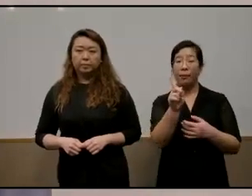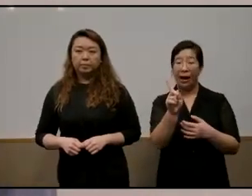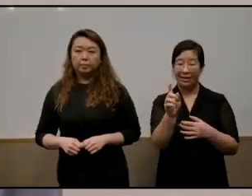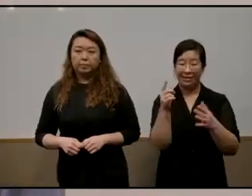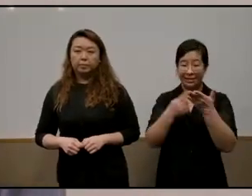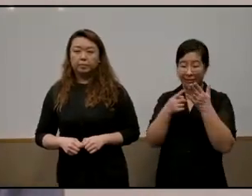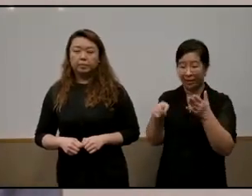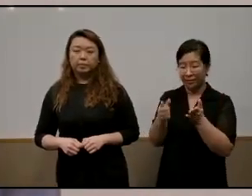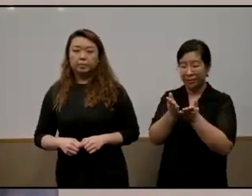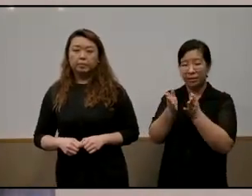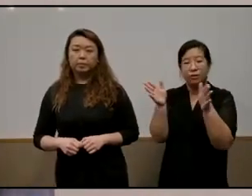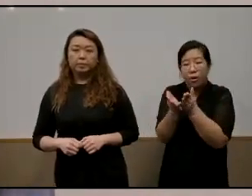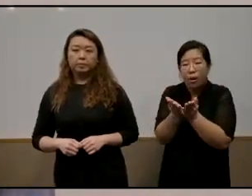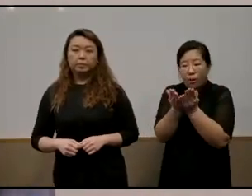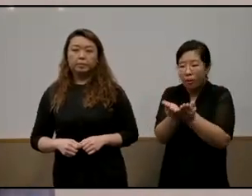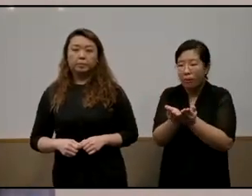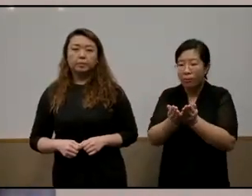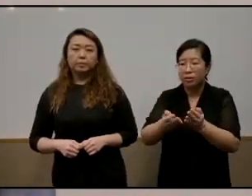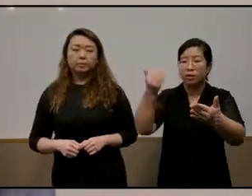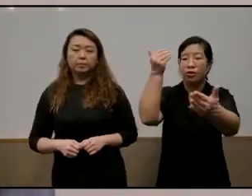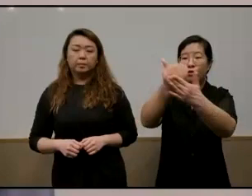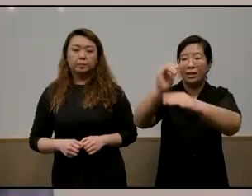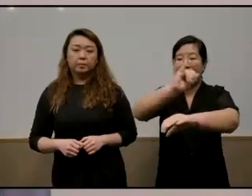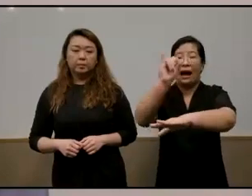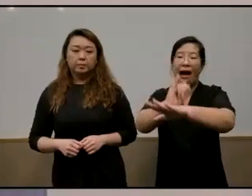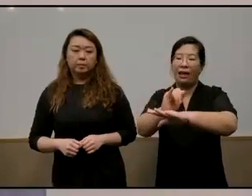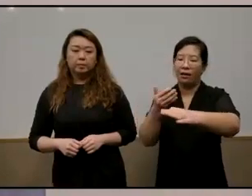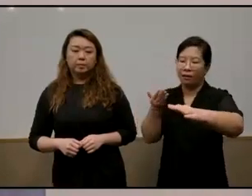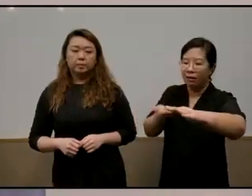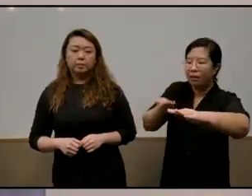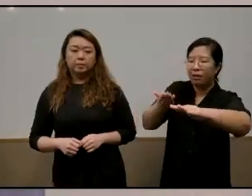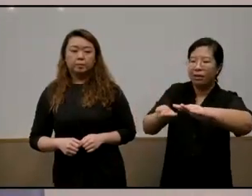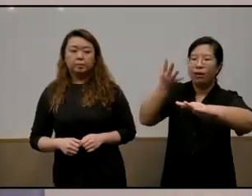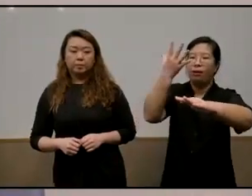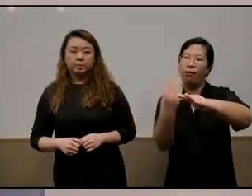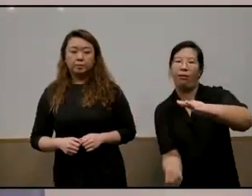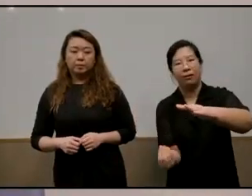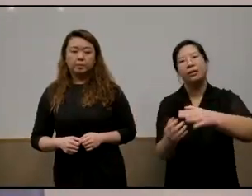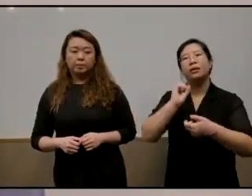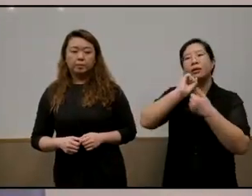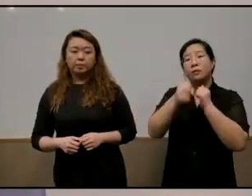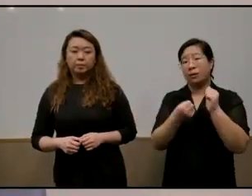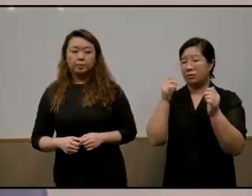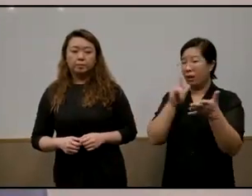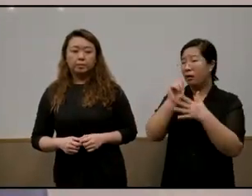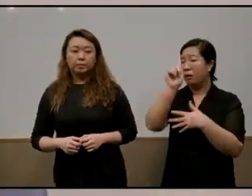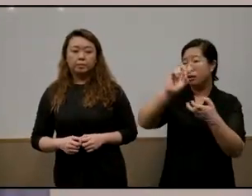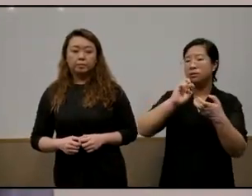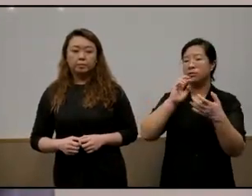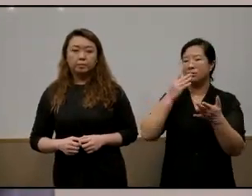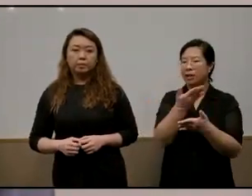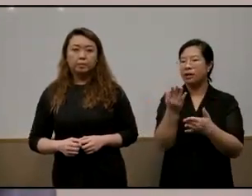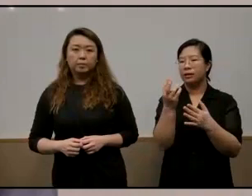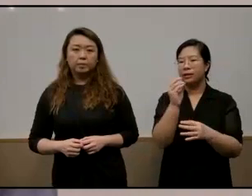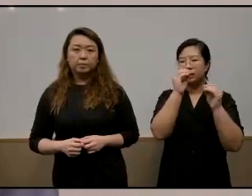boats don't make it back to shore and i think that maybe one of the ways in which teachers and schools can act